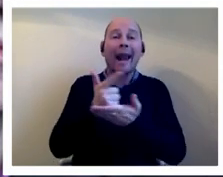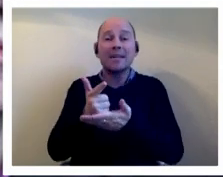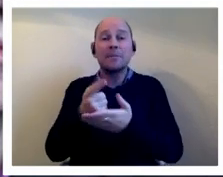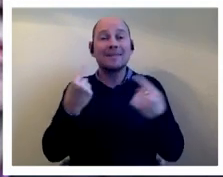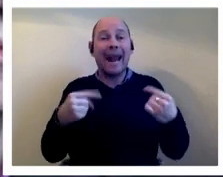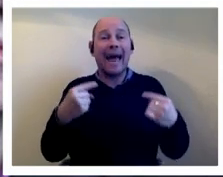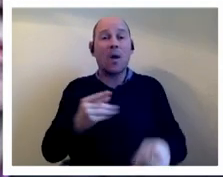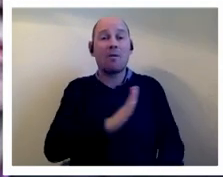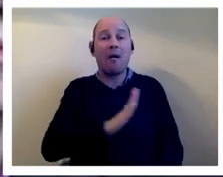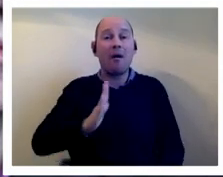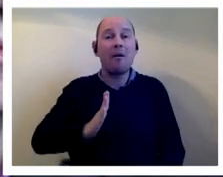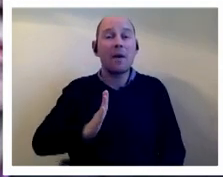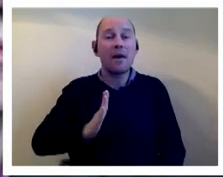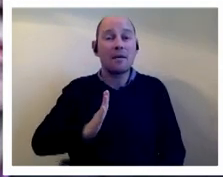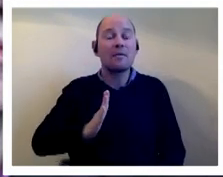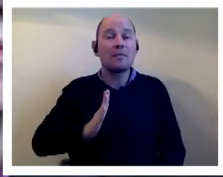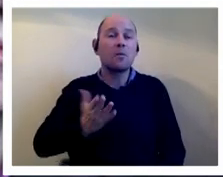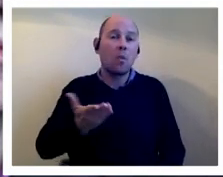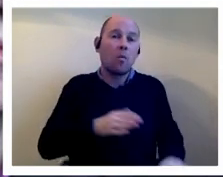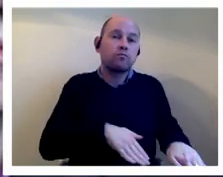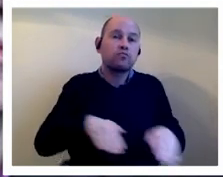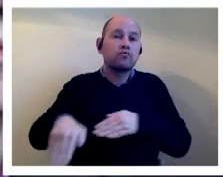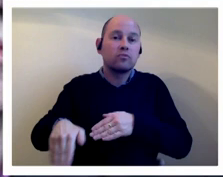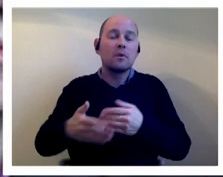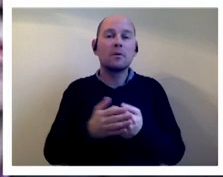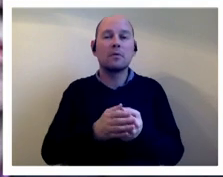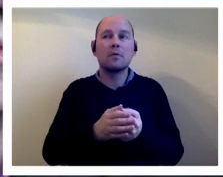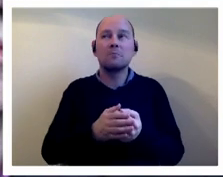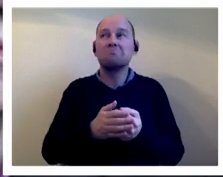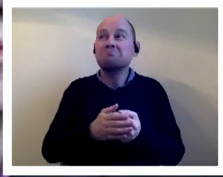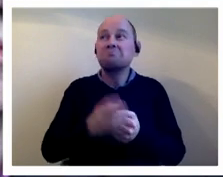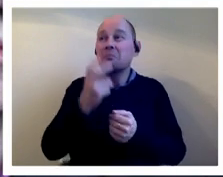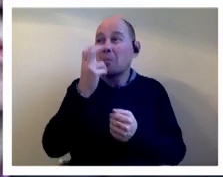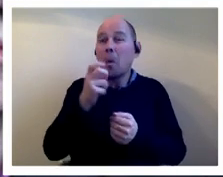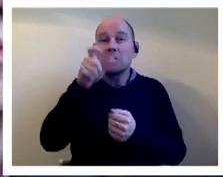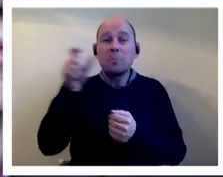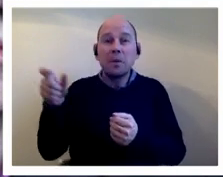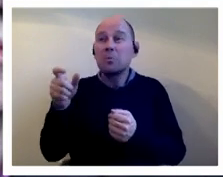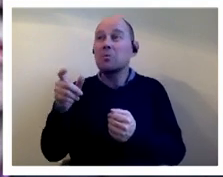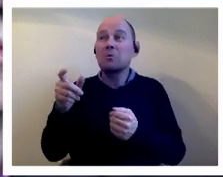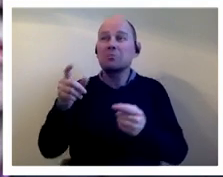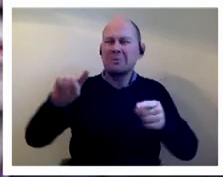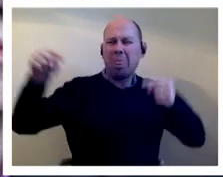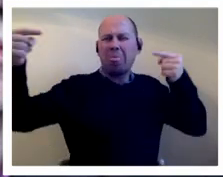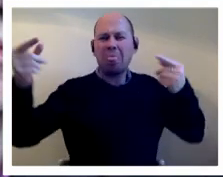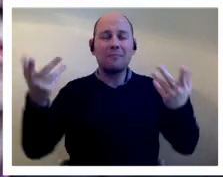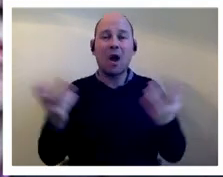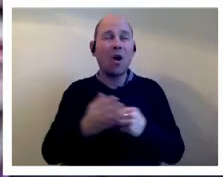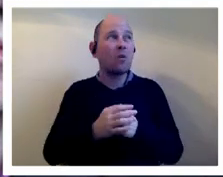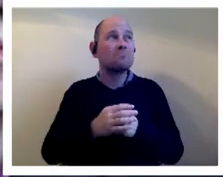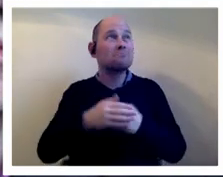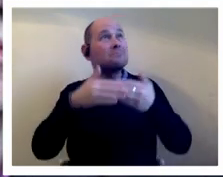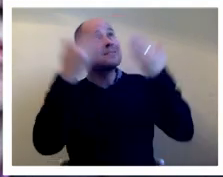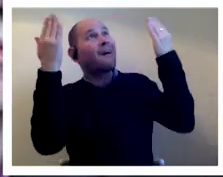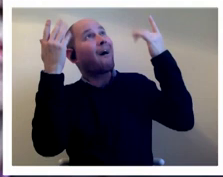caused rebellions by pensioners the sky hadn't fallen in the tabloids hadn't gone crazy there was a feeling that the time was right i